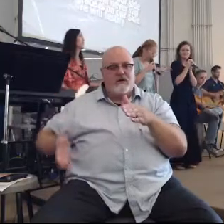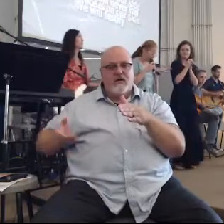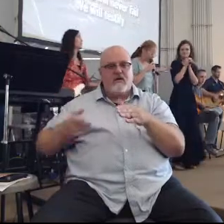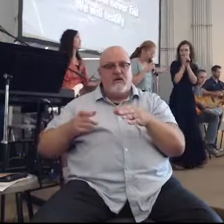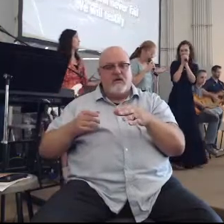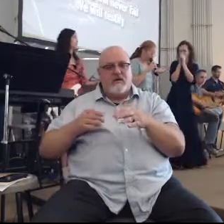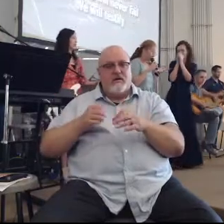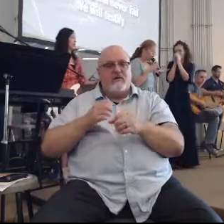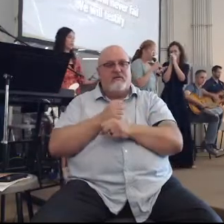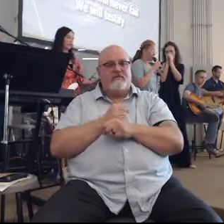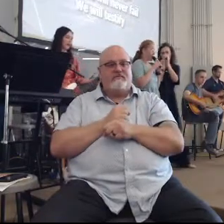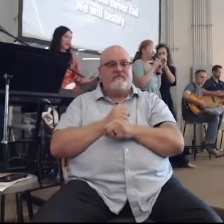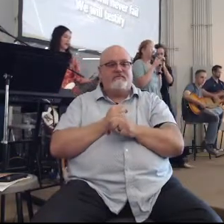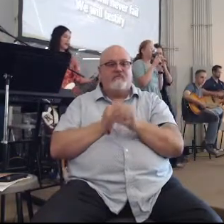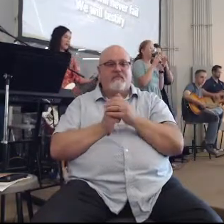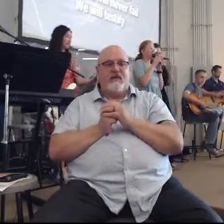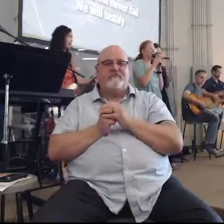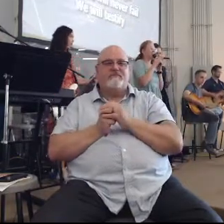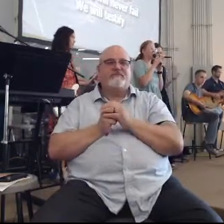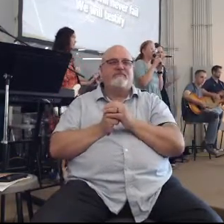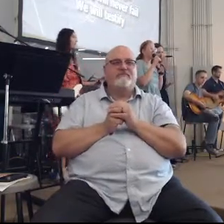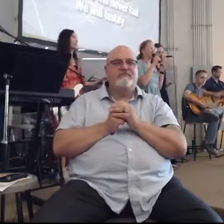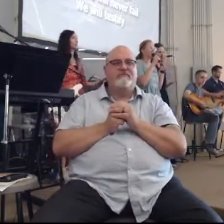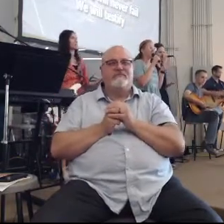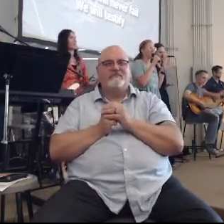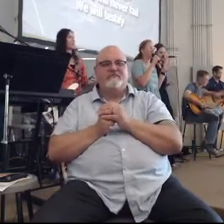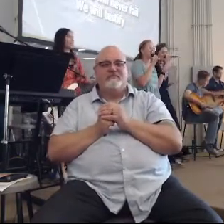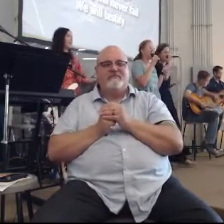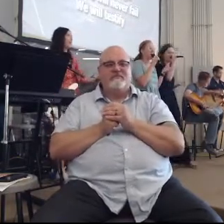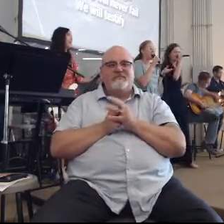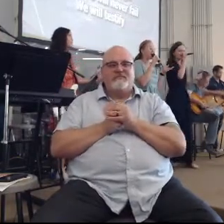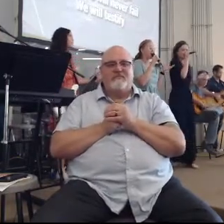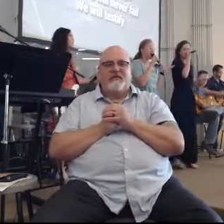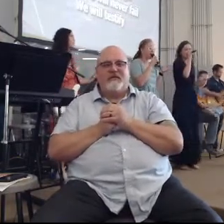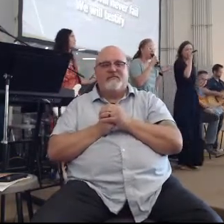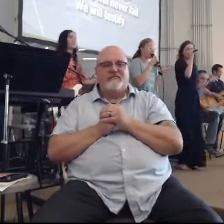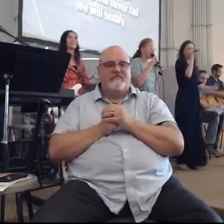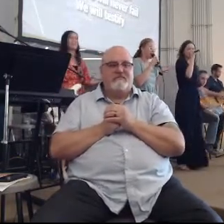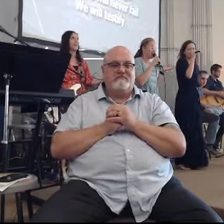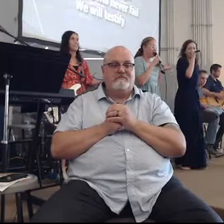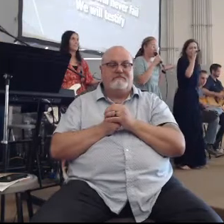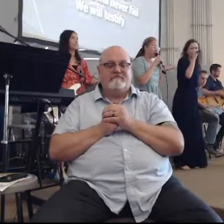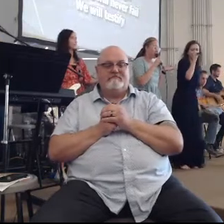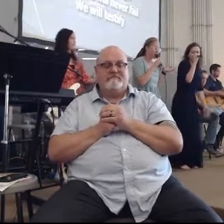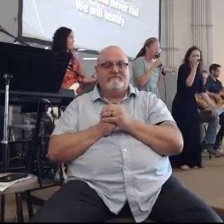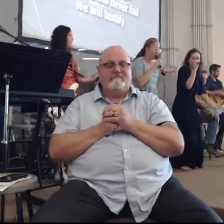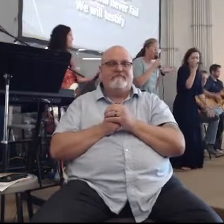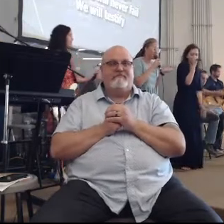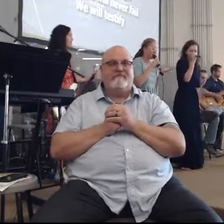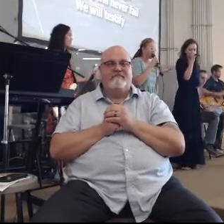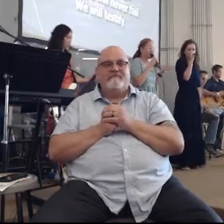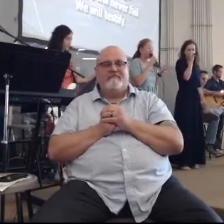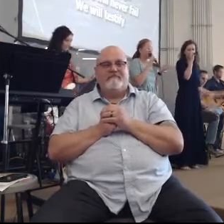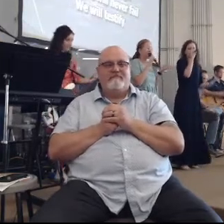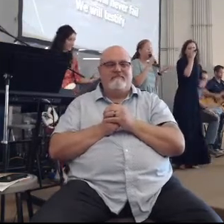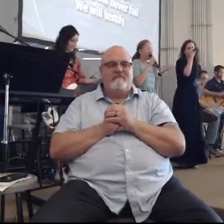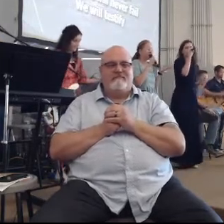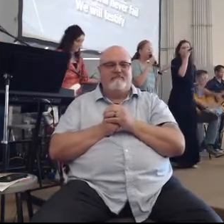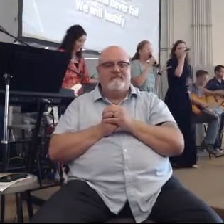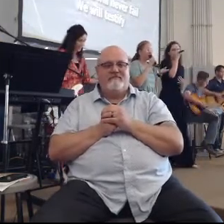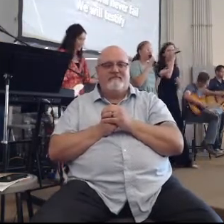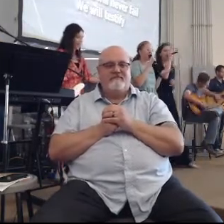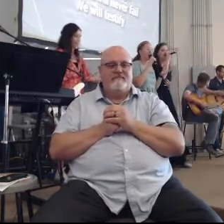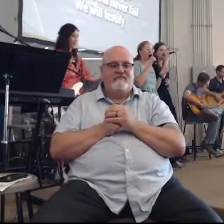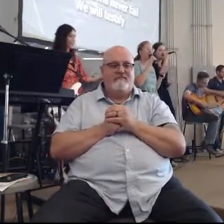It comes our way, God be lifted high Your love will never fail, we're